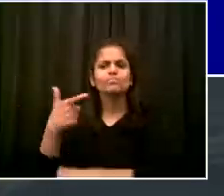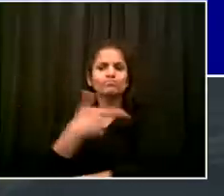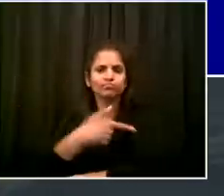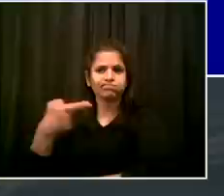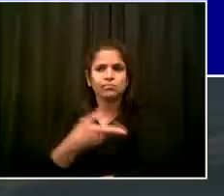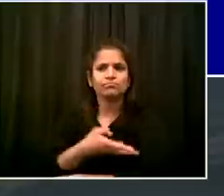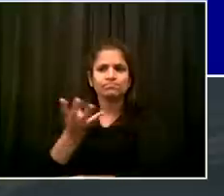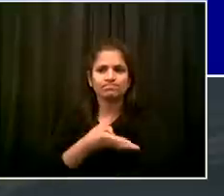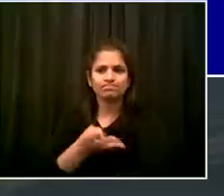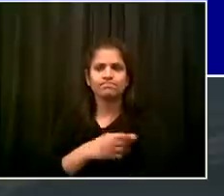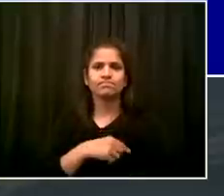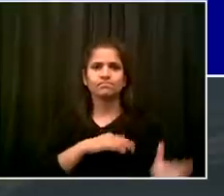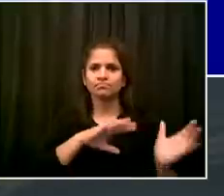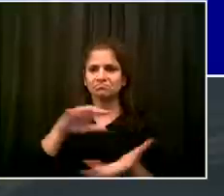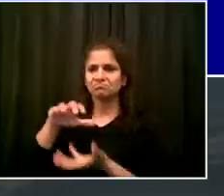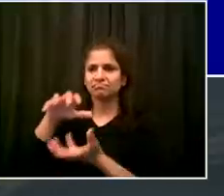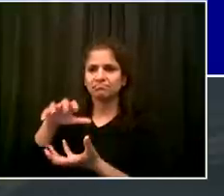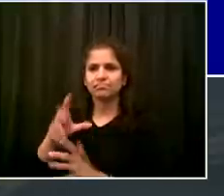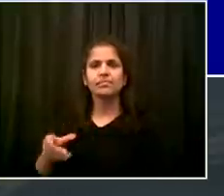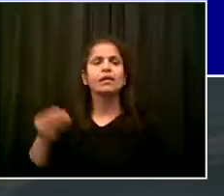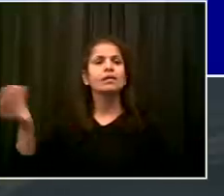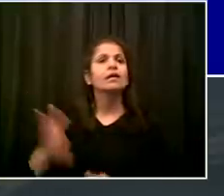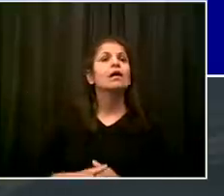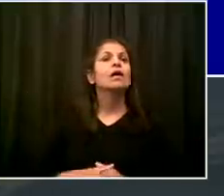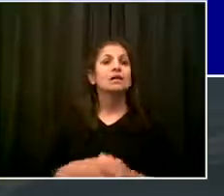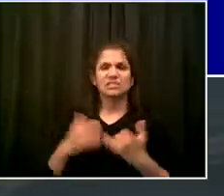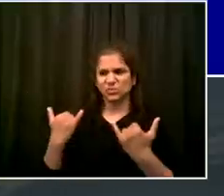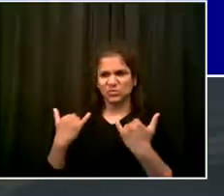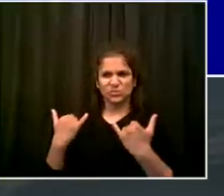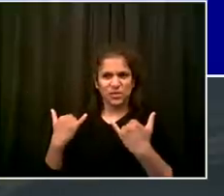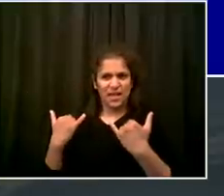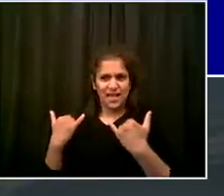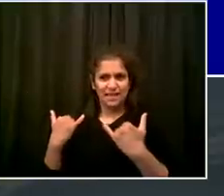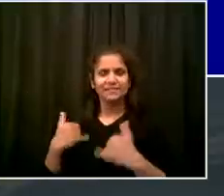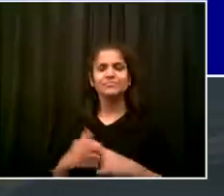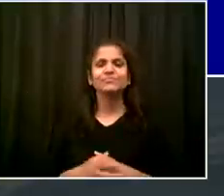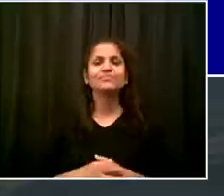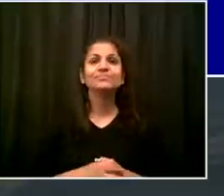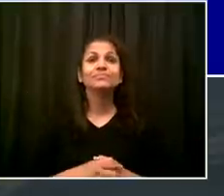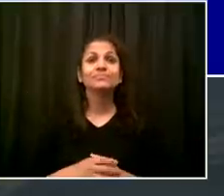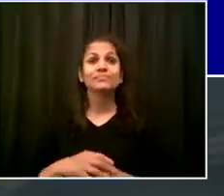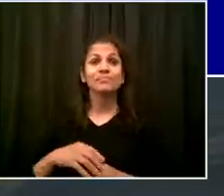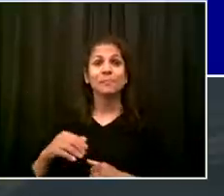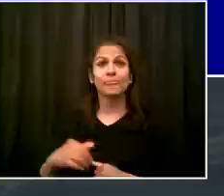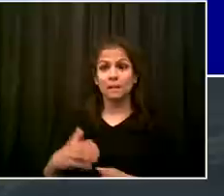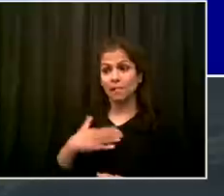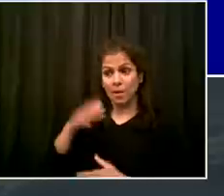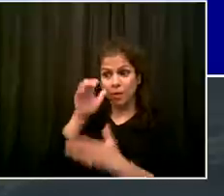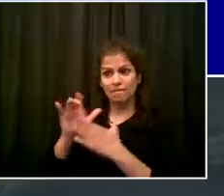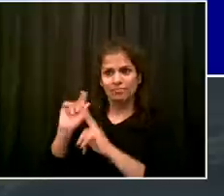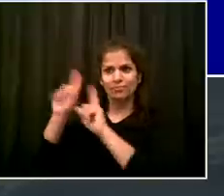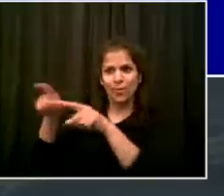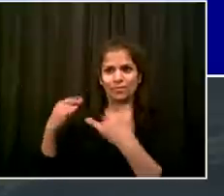could help save the life of a fellow New Yorker by giving blood at this crucial moment.